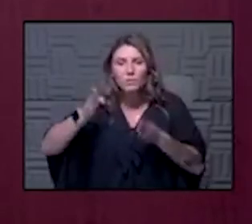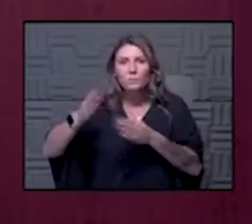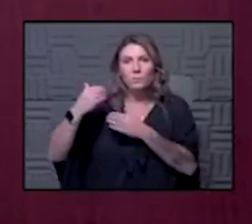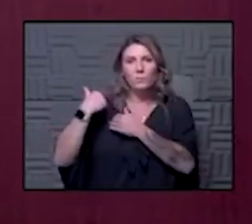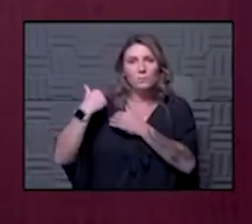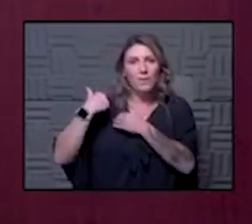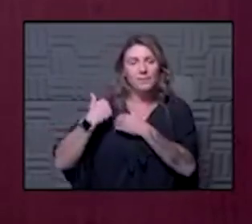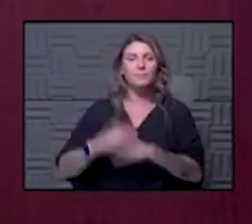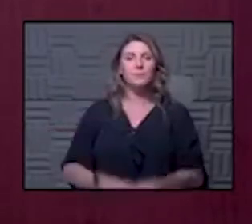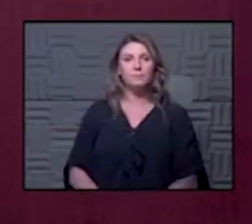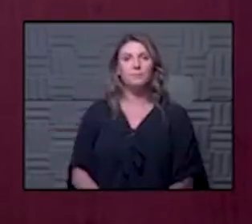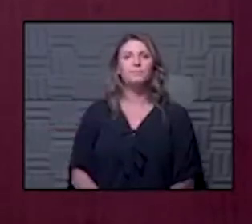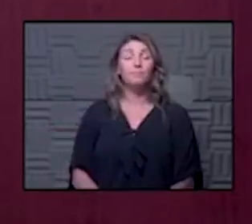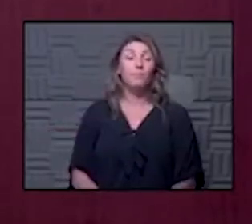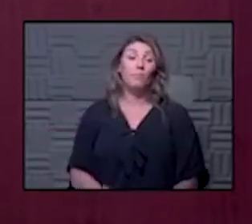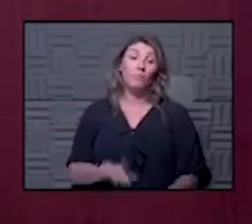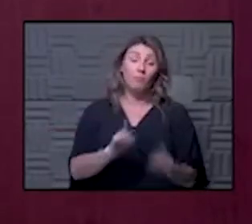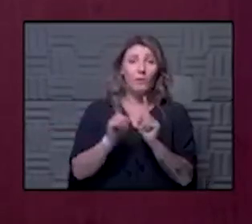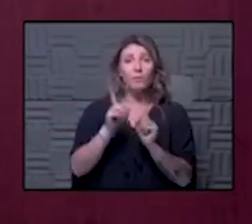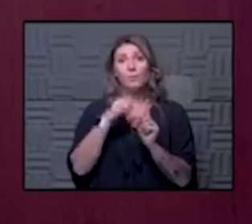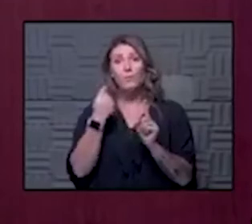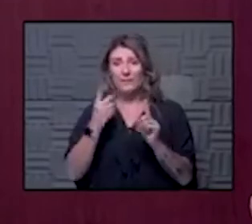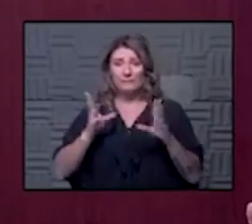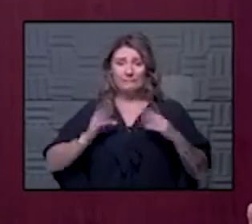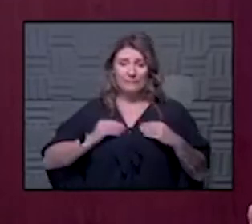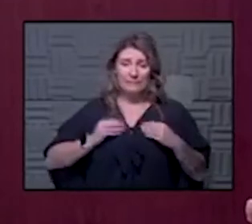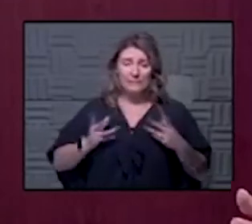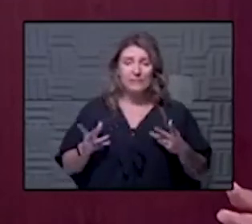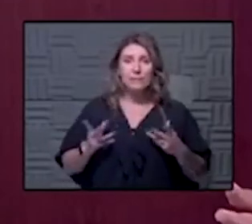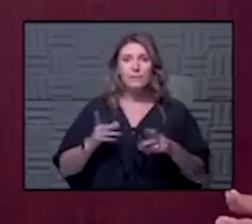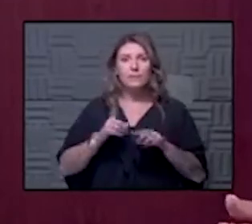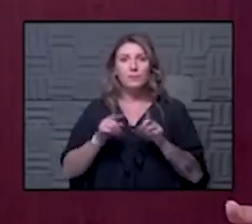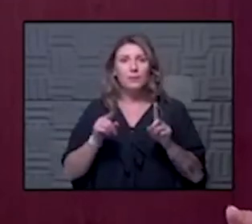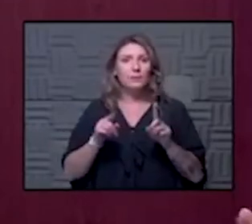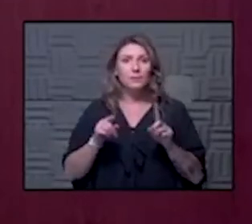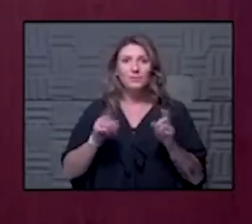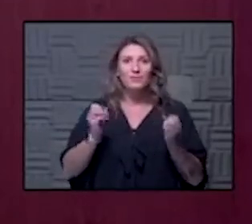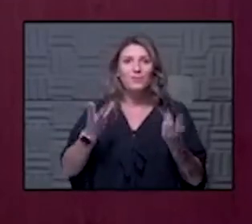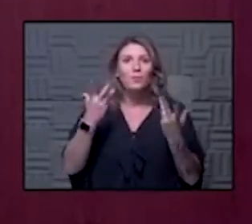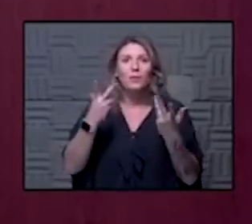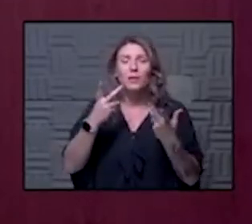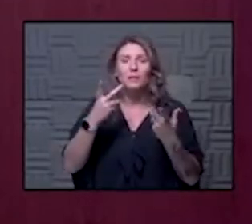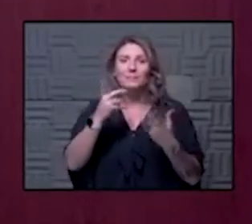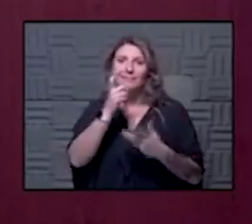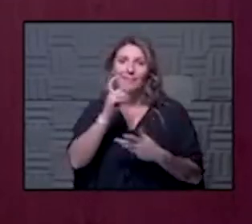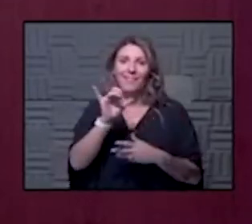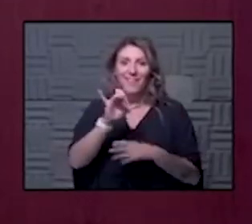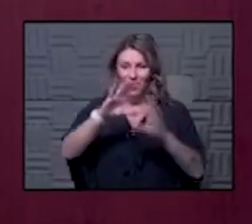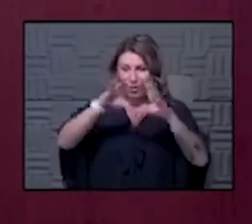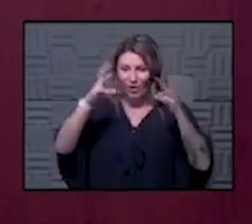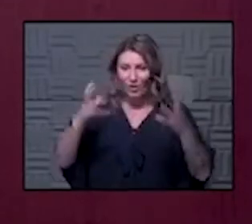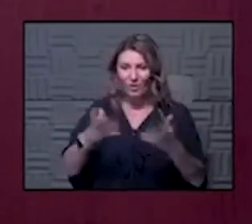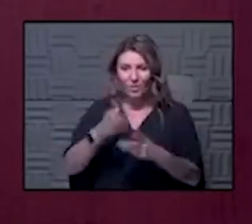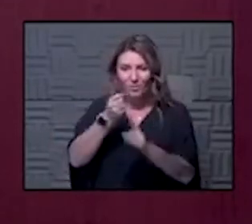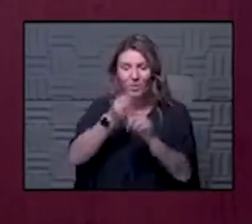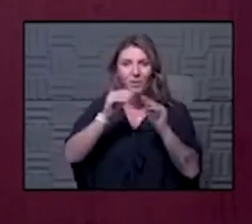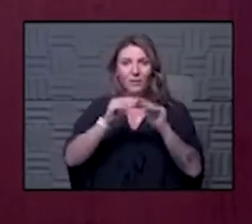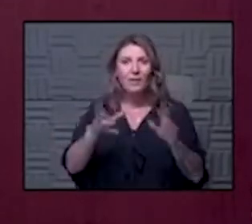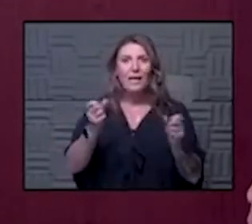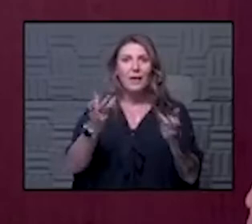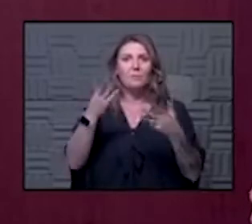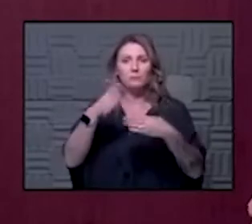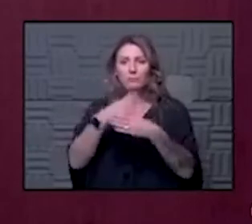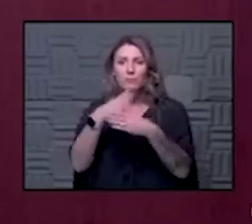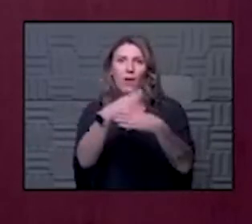responsibilities and risk taking but so much of this nothing like a global pandemic to teach us how much shared responsibility